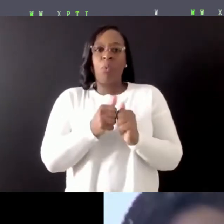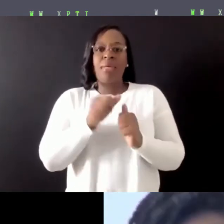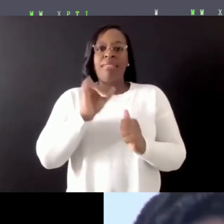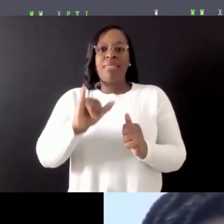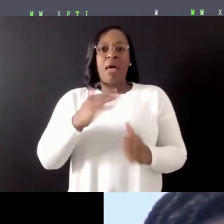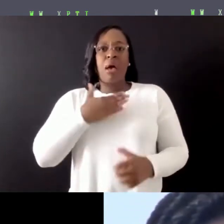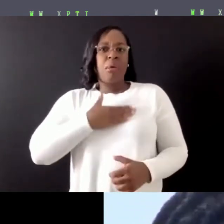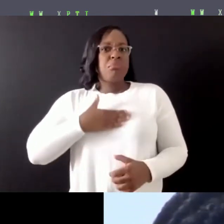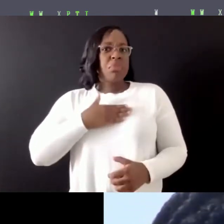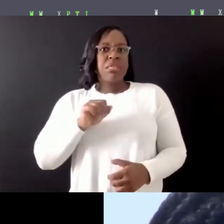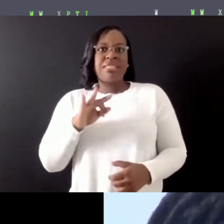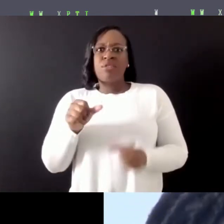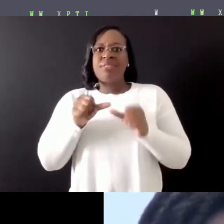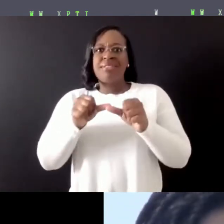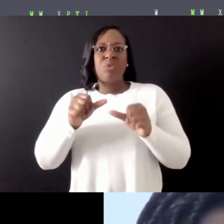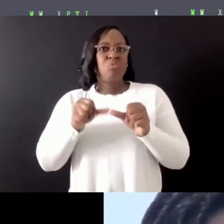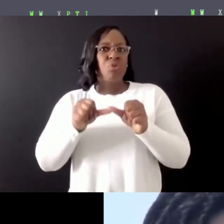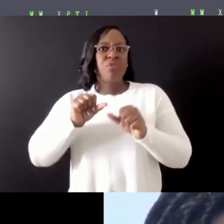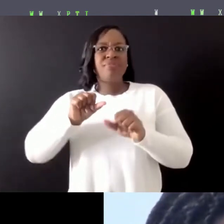And so next up, we'll have Kaylee.